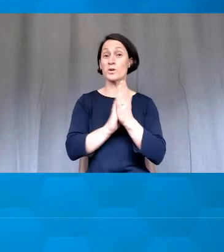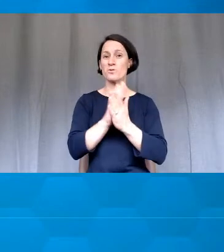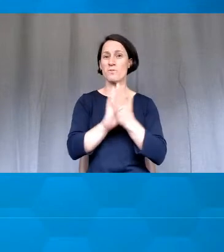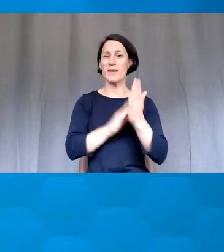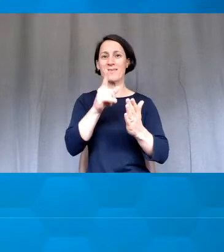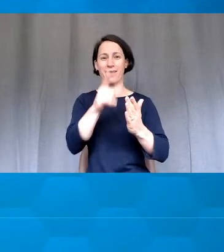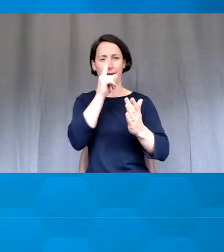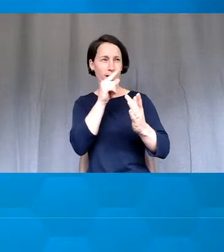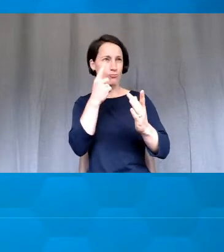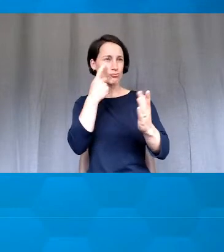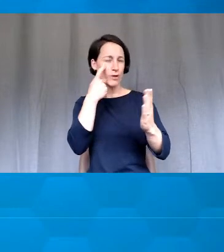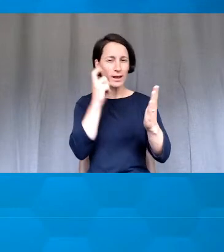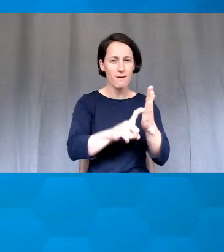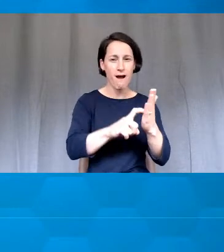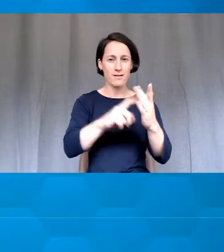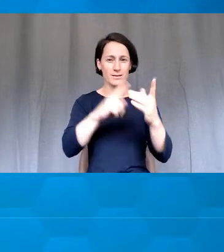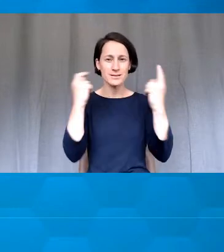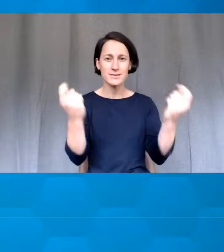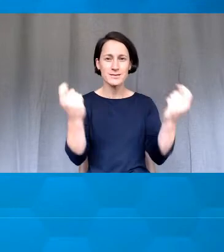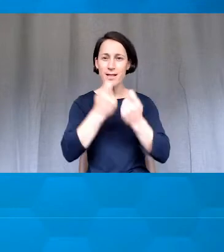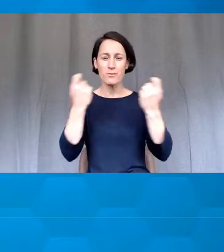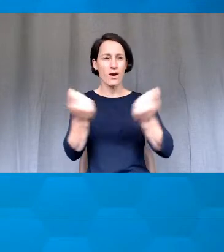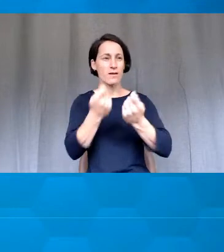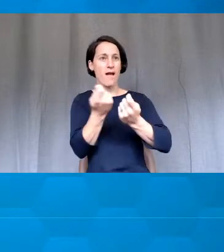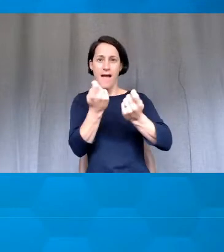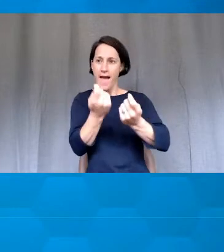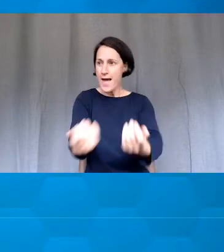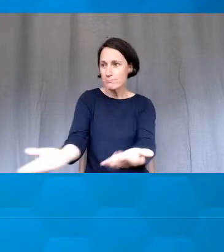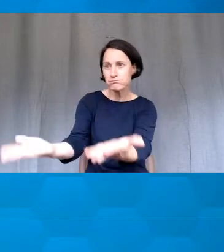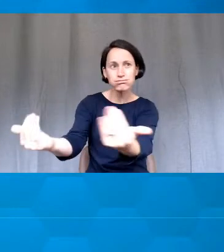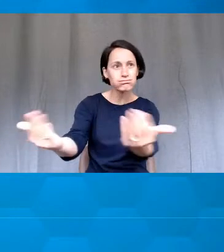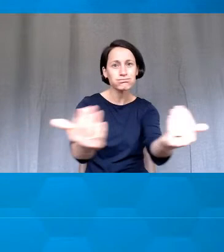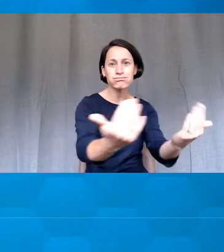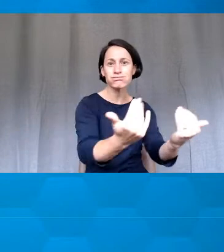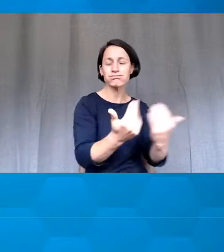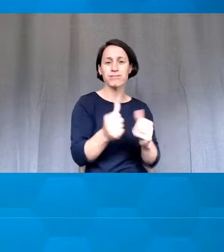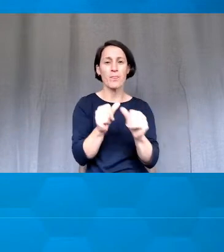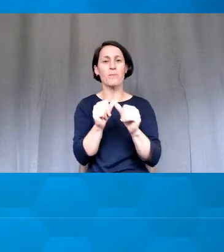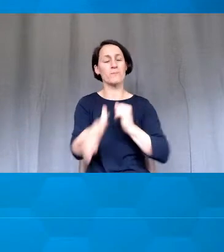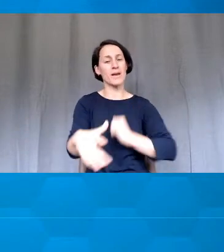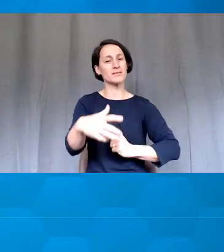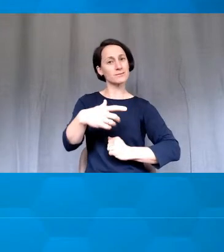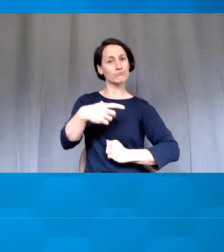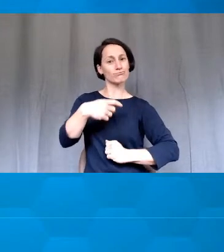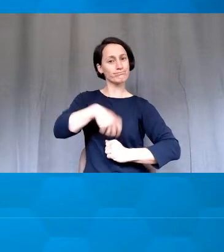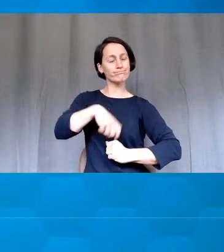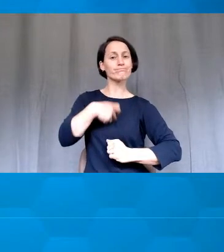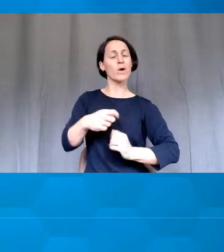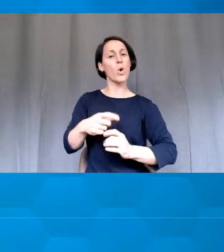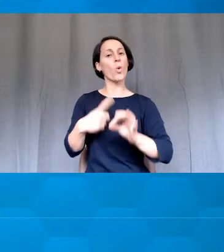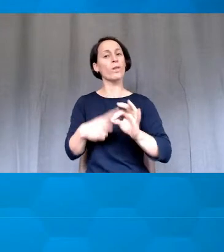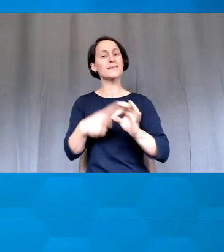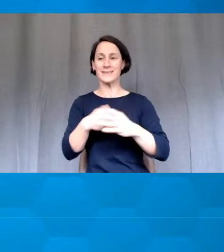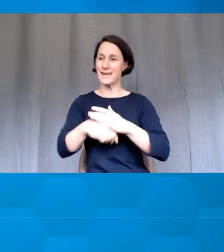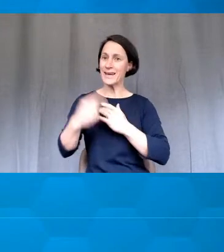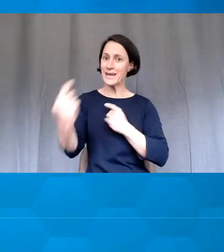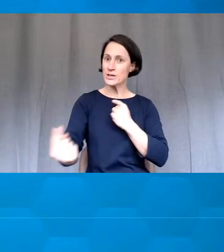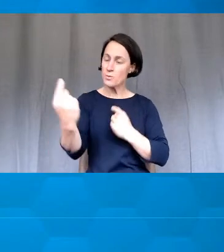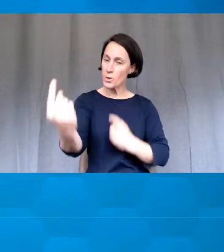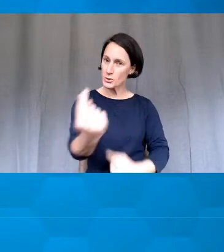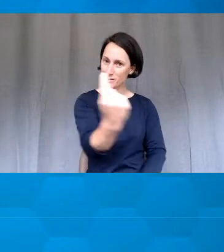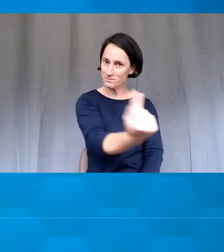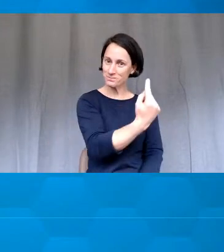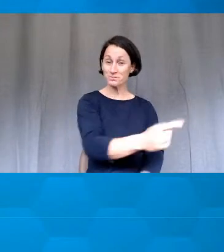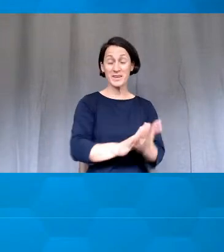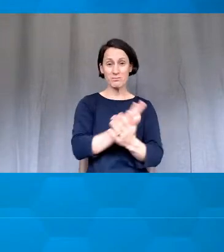celebrating, and thereby helping to bring out the best in their class colleagues. It's truly inspiring to see people fervently